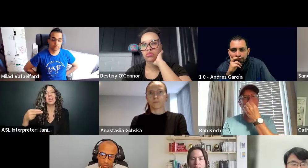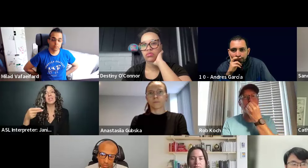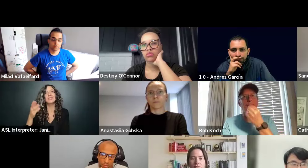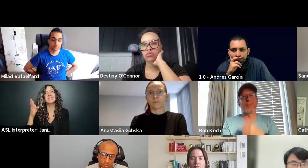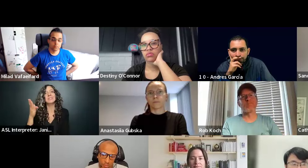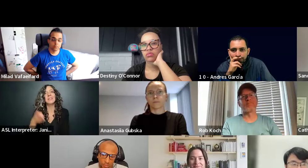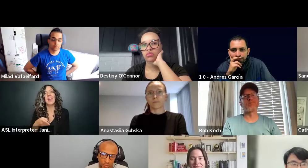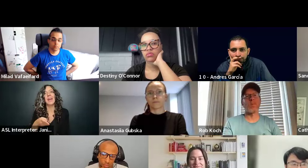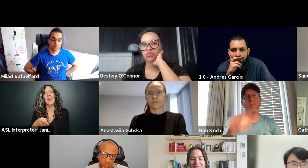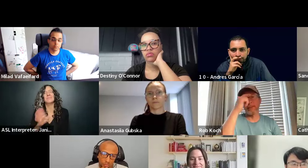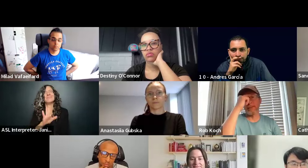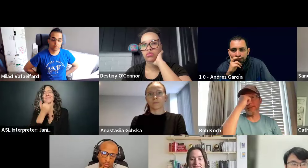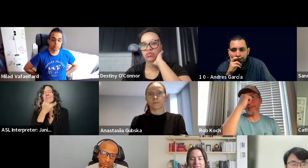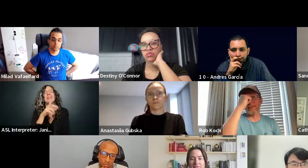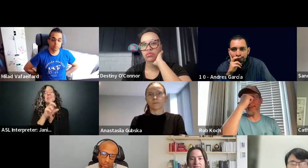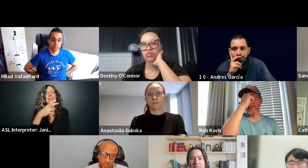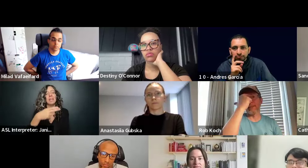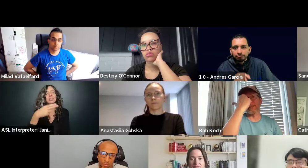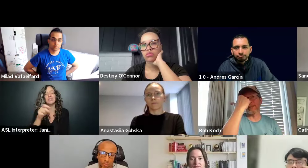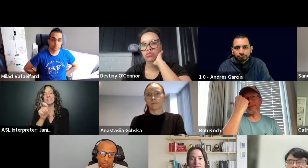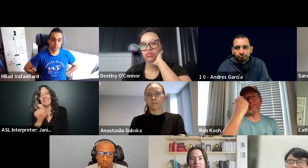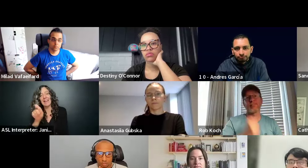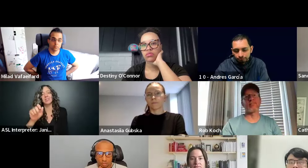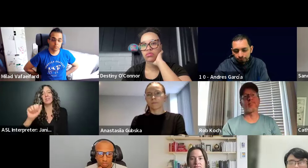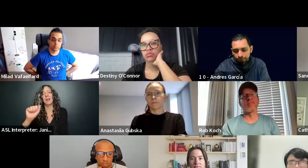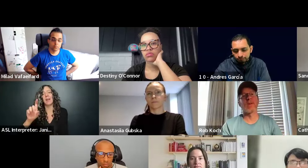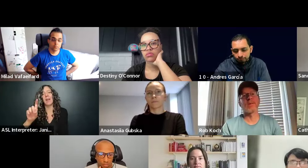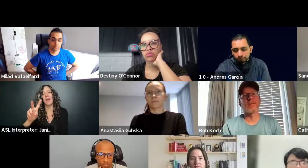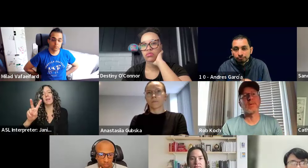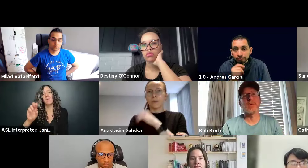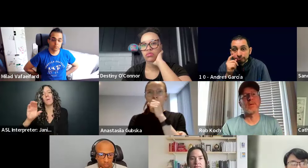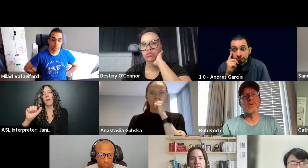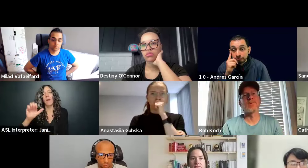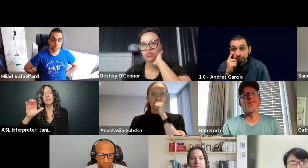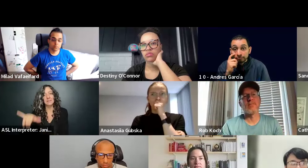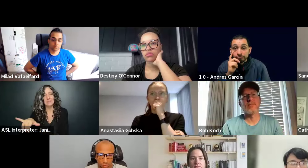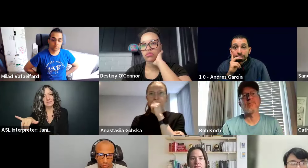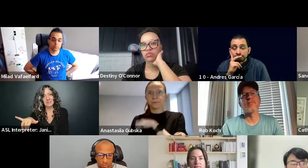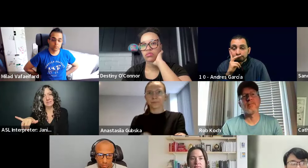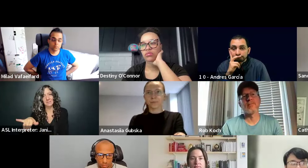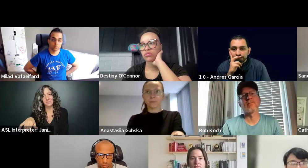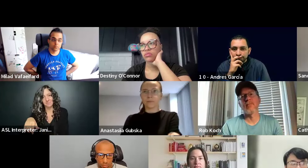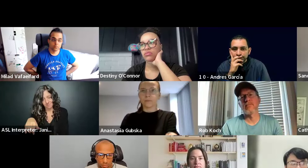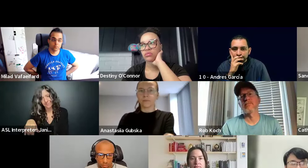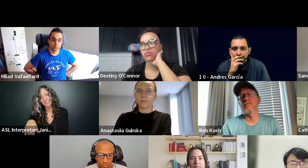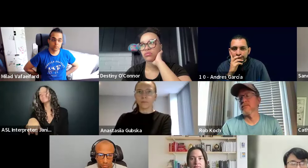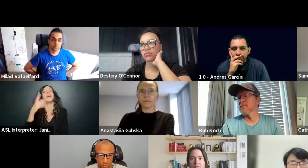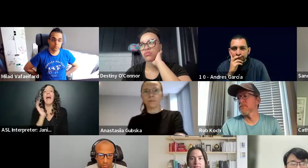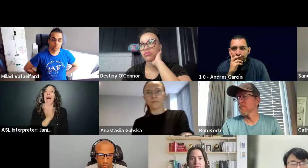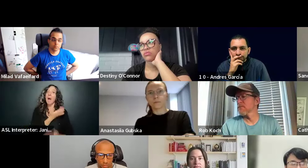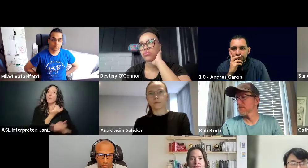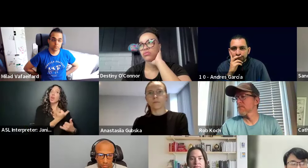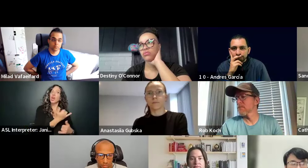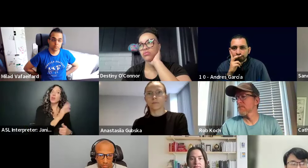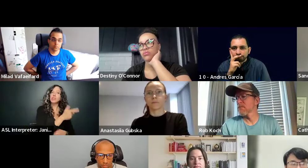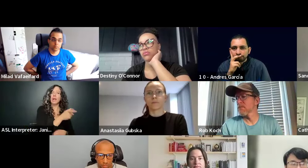not slash, little dash advocacy. Because our channel is very busy. And